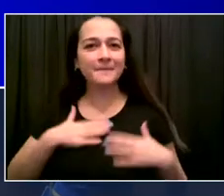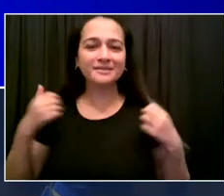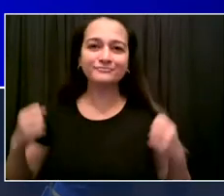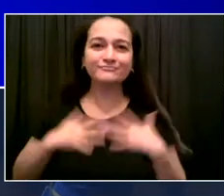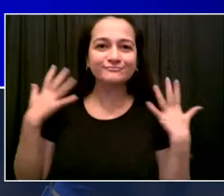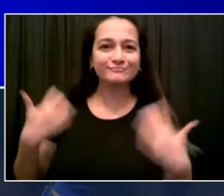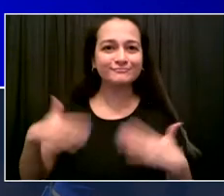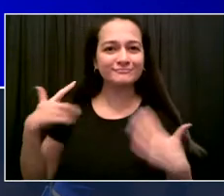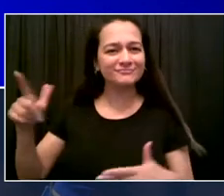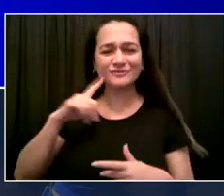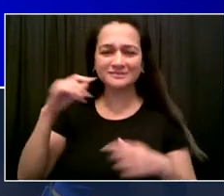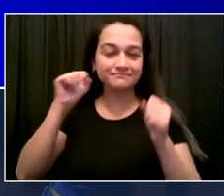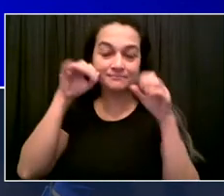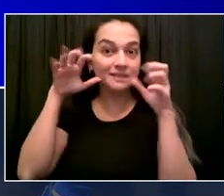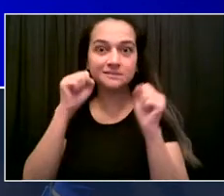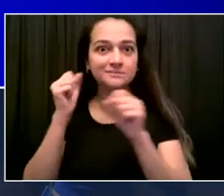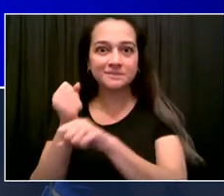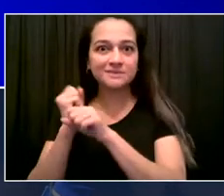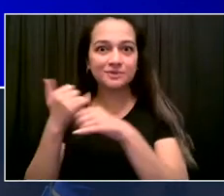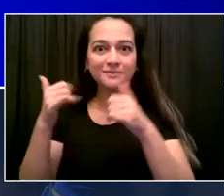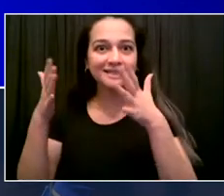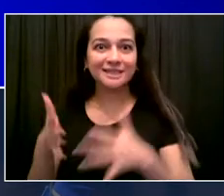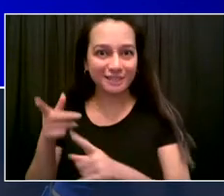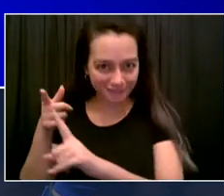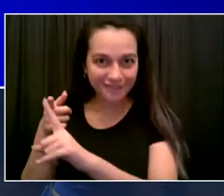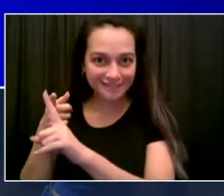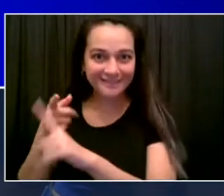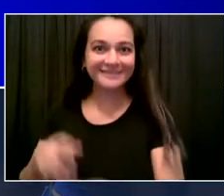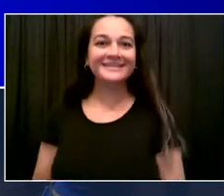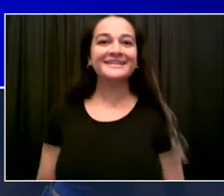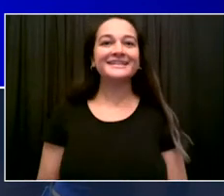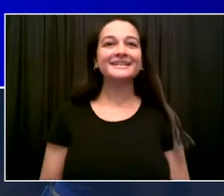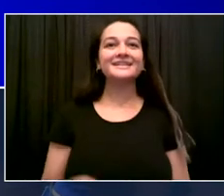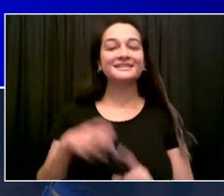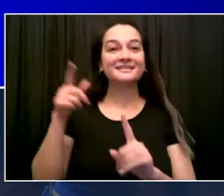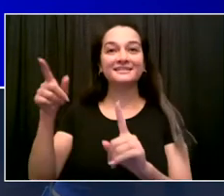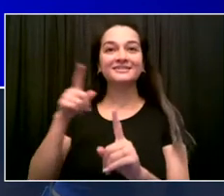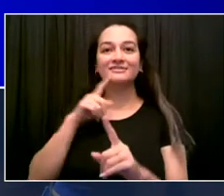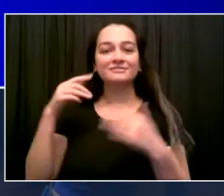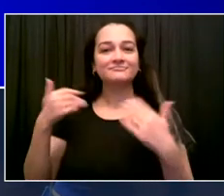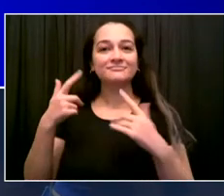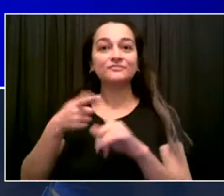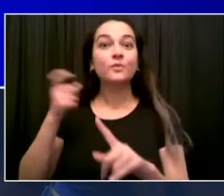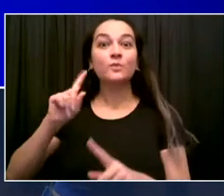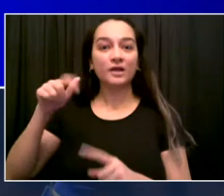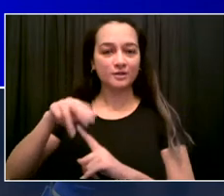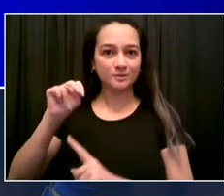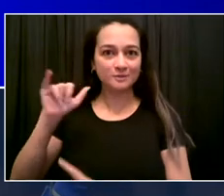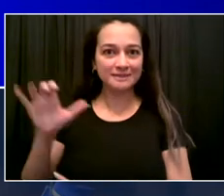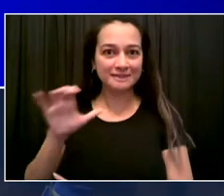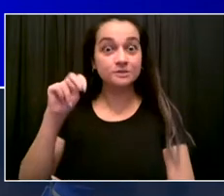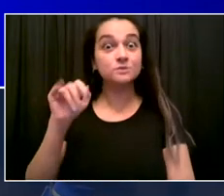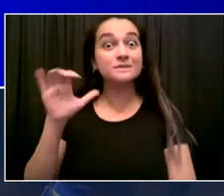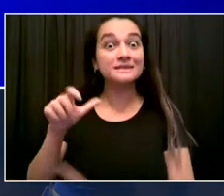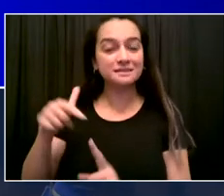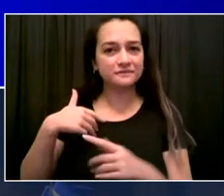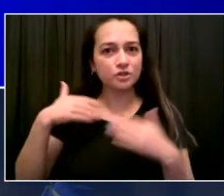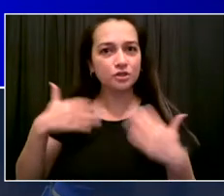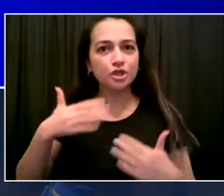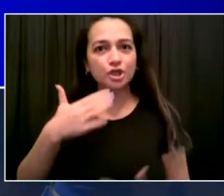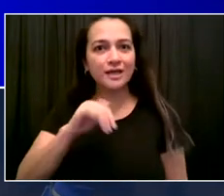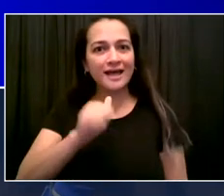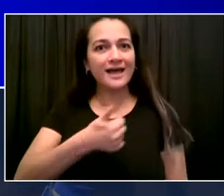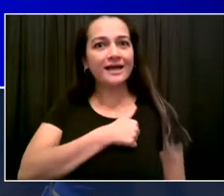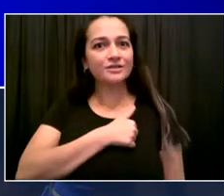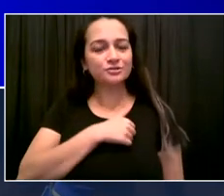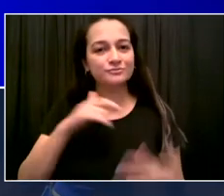attitude out there in the city that we're going to get things done. We're going to come back strong. Pete Alonzo, great example to us